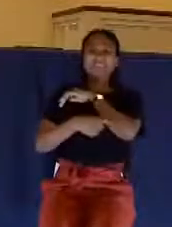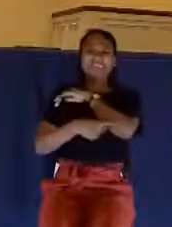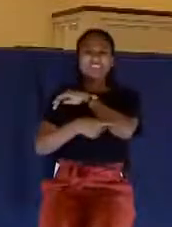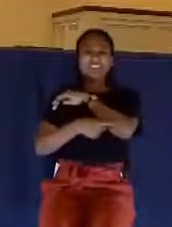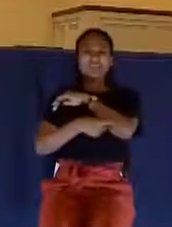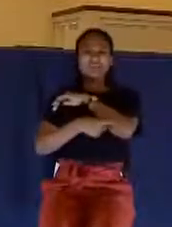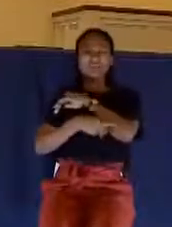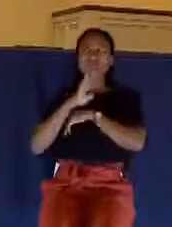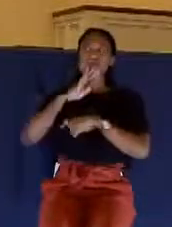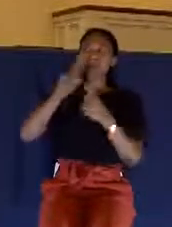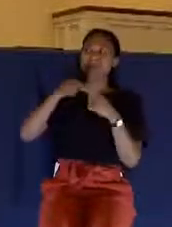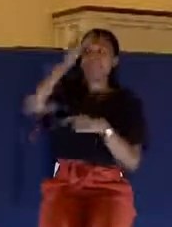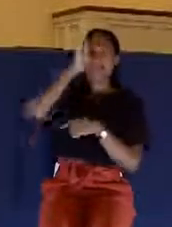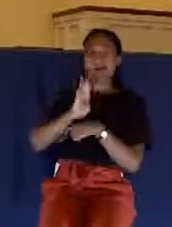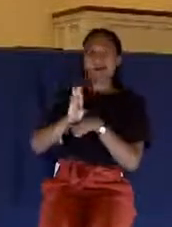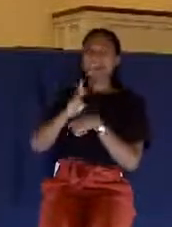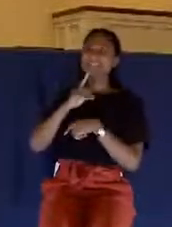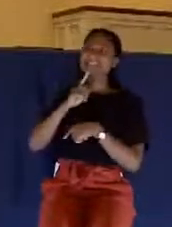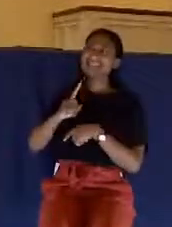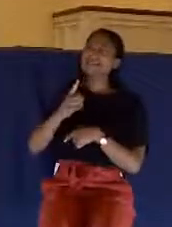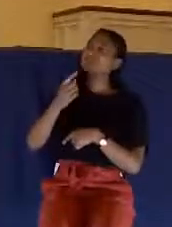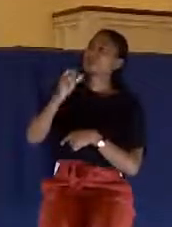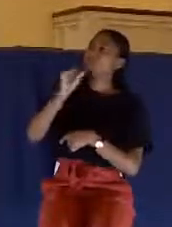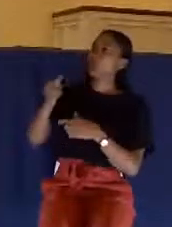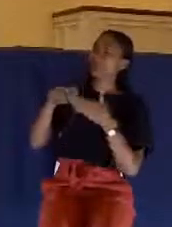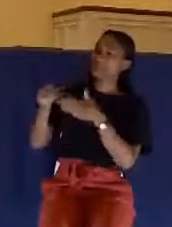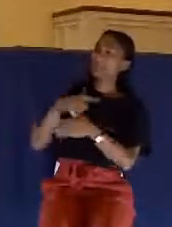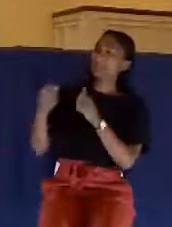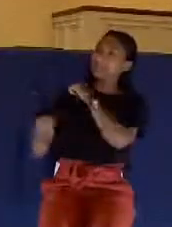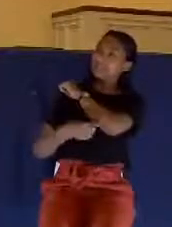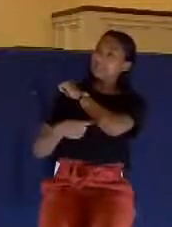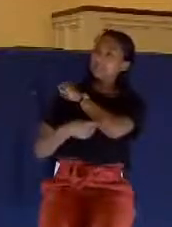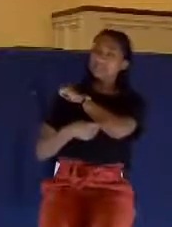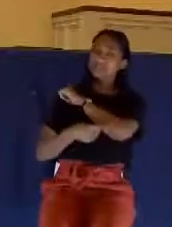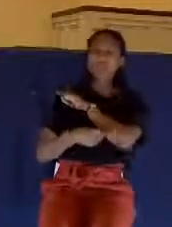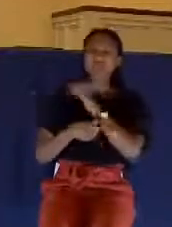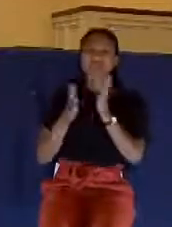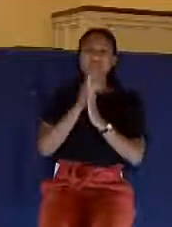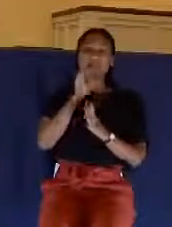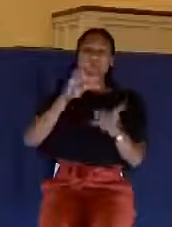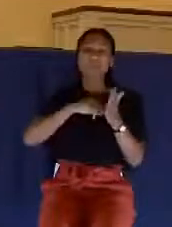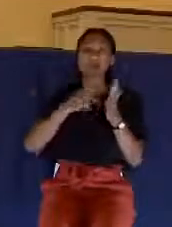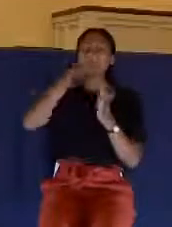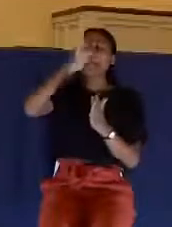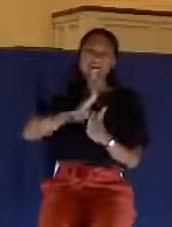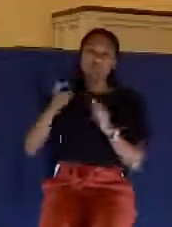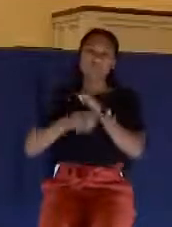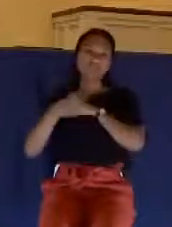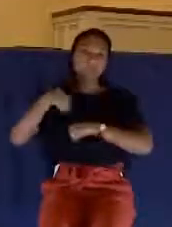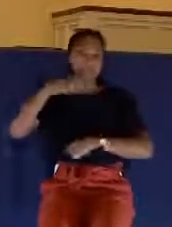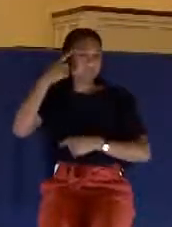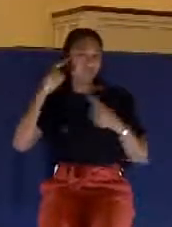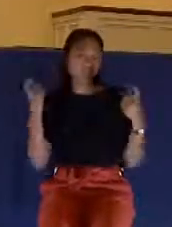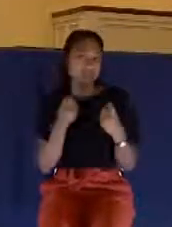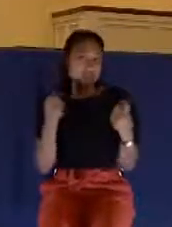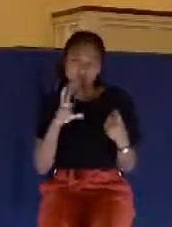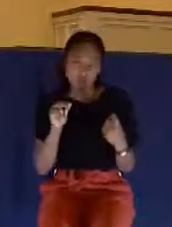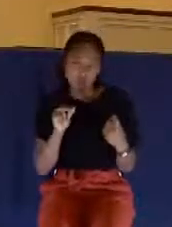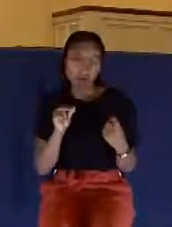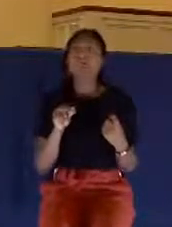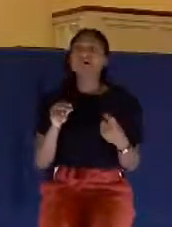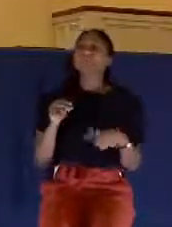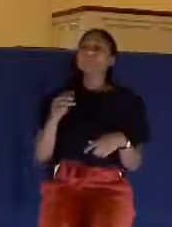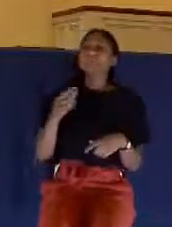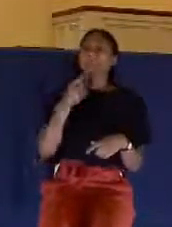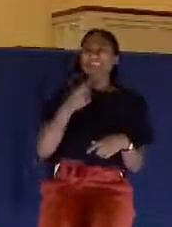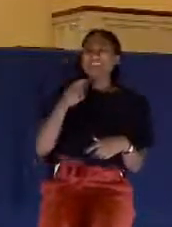God, don't lead me into temptation. And the prayer there is not that God would lead us into temptation to sin, no, but that God would lead us into